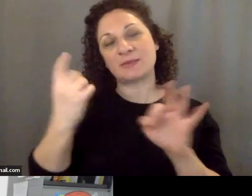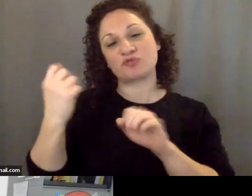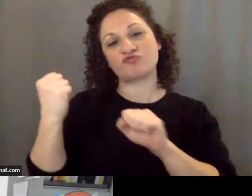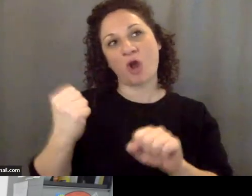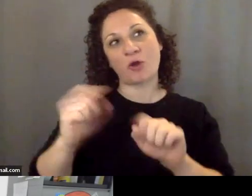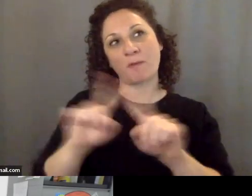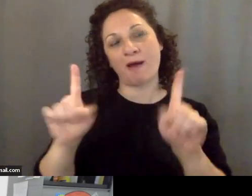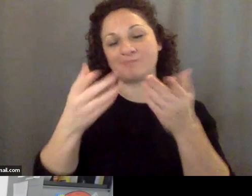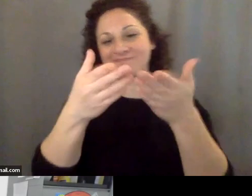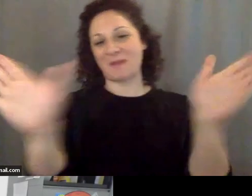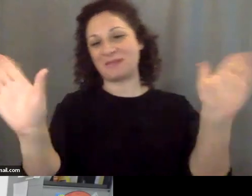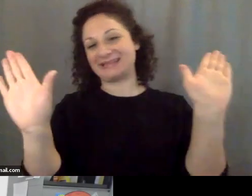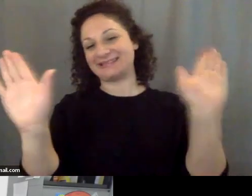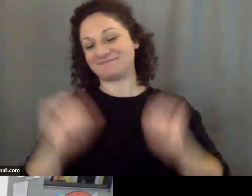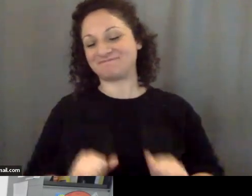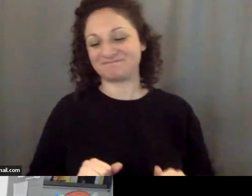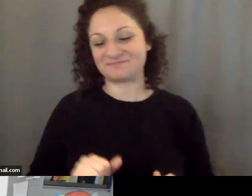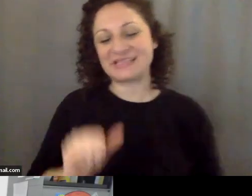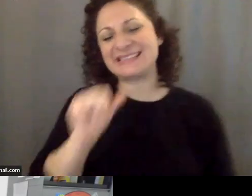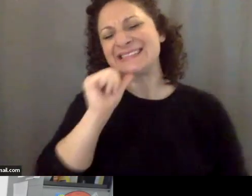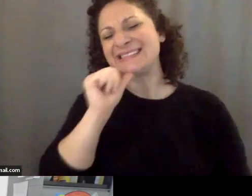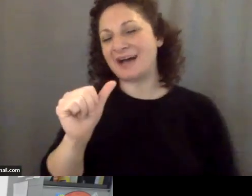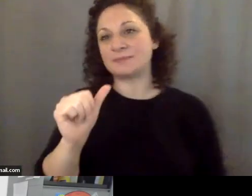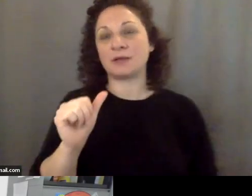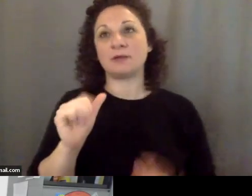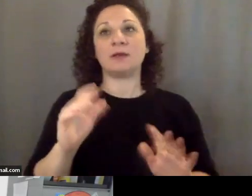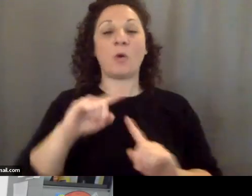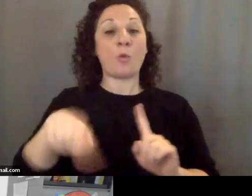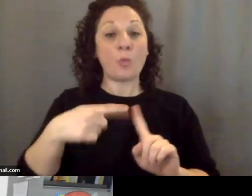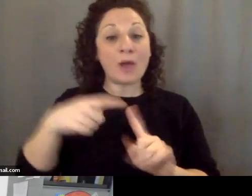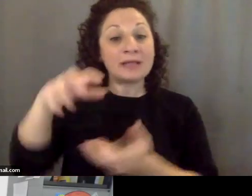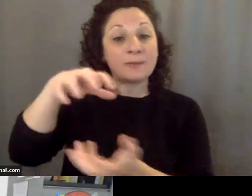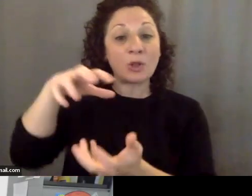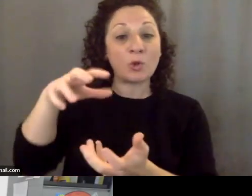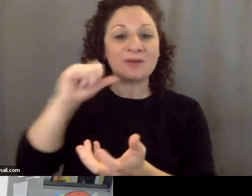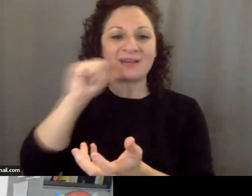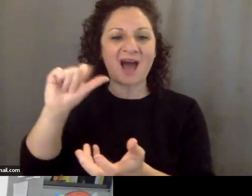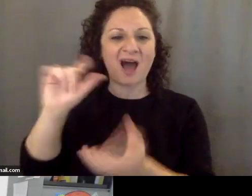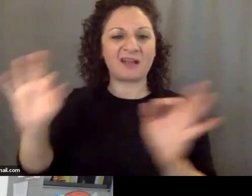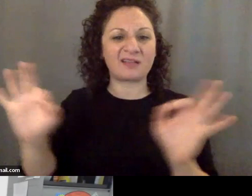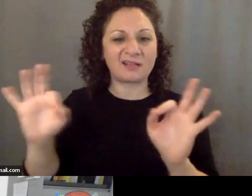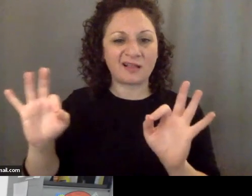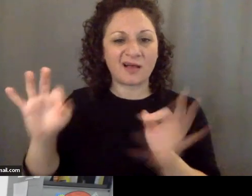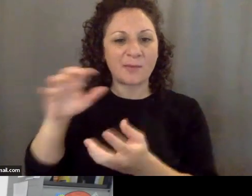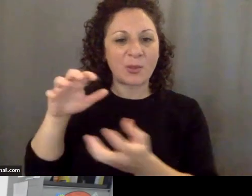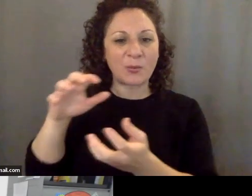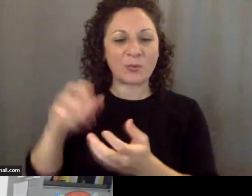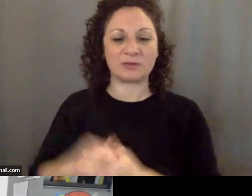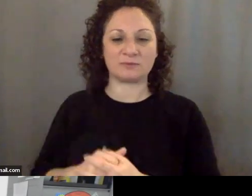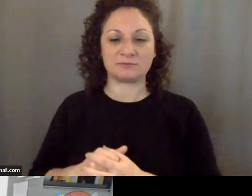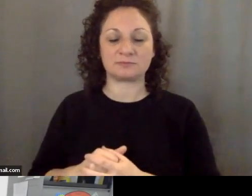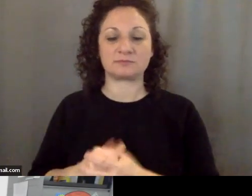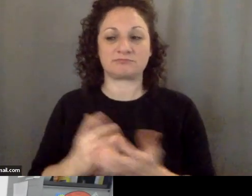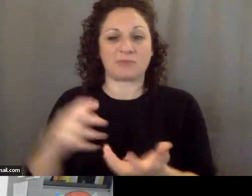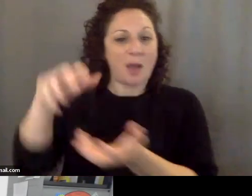forum. And it's not, you know, when is a balloon not just a balloon? And somehow saying, well, it's just